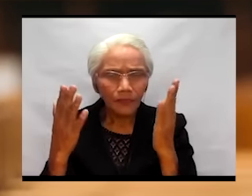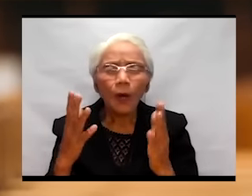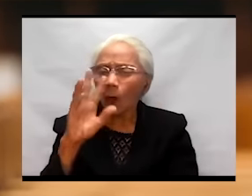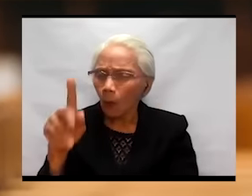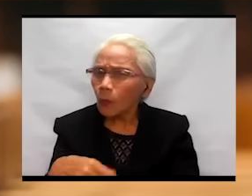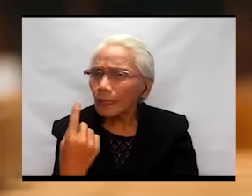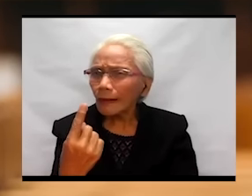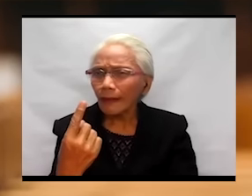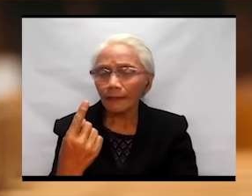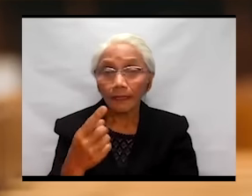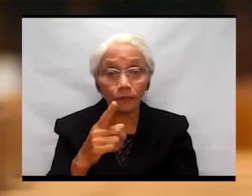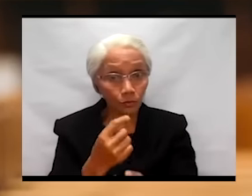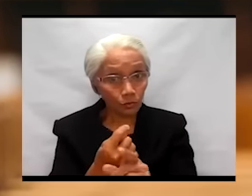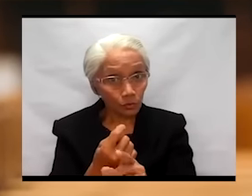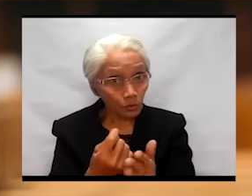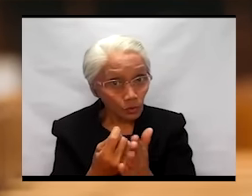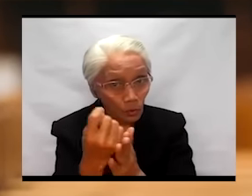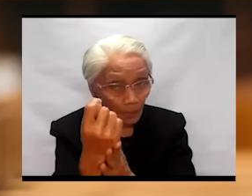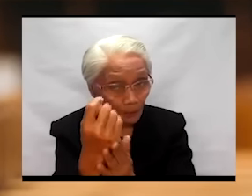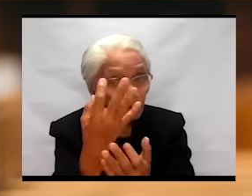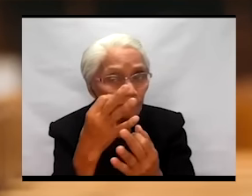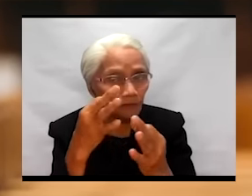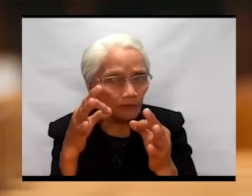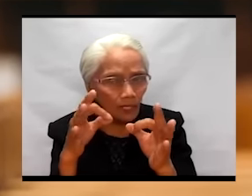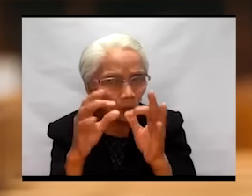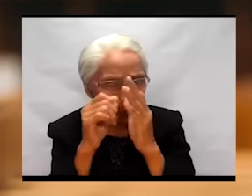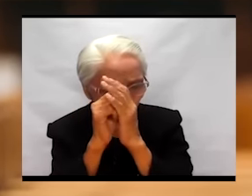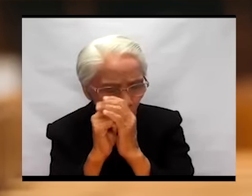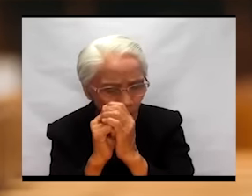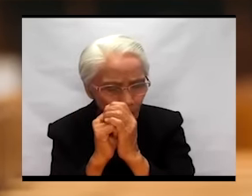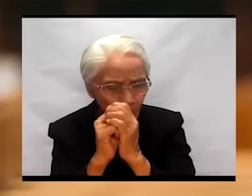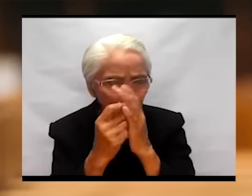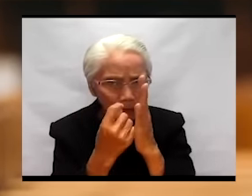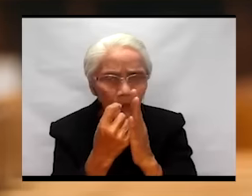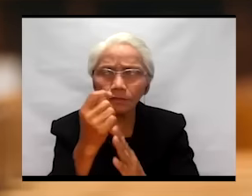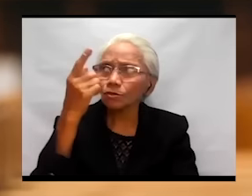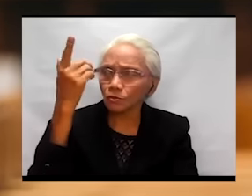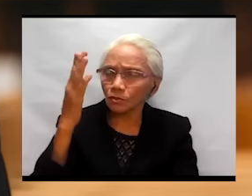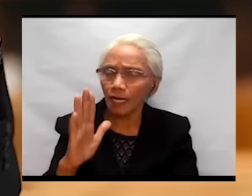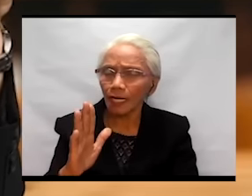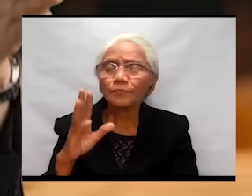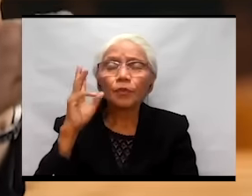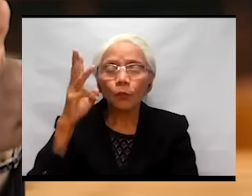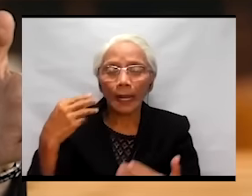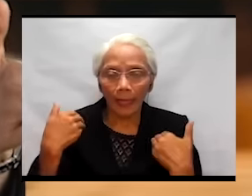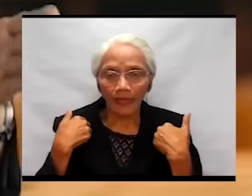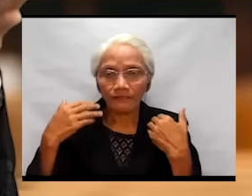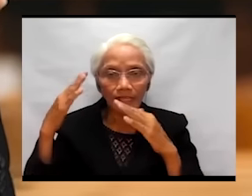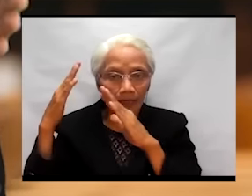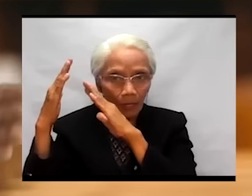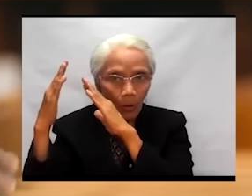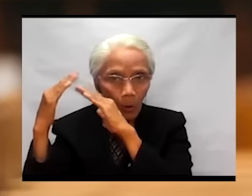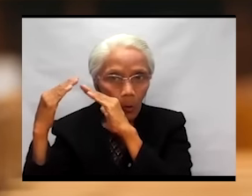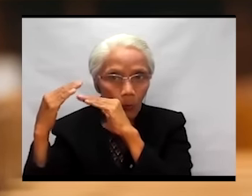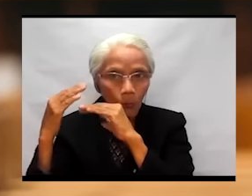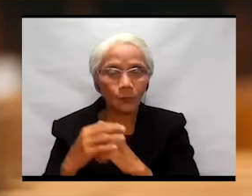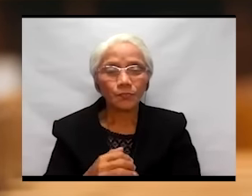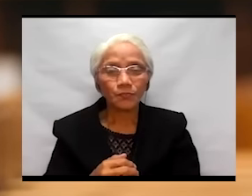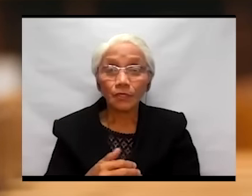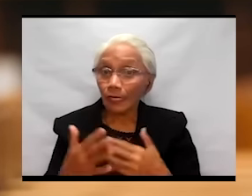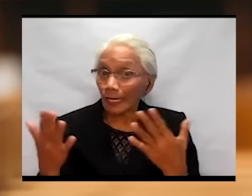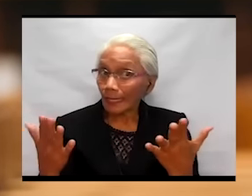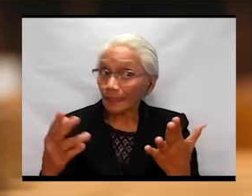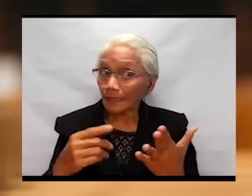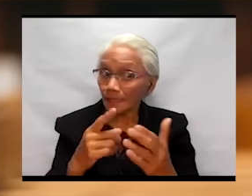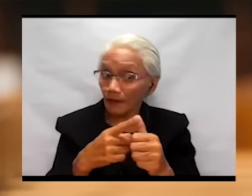in worshiping the true God will have hope. so in this first part of our reflection